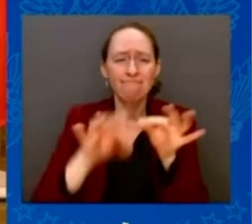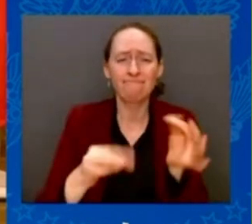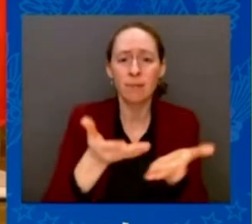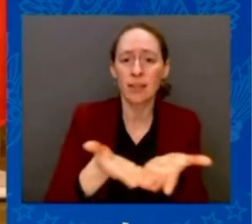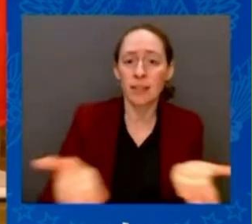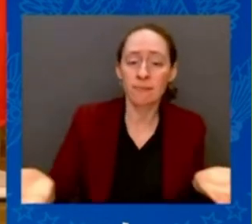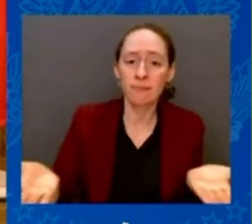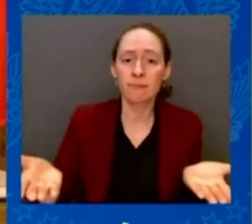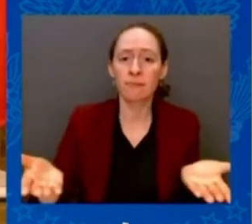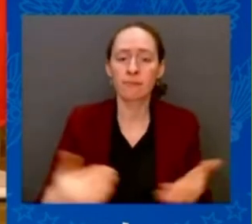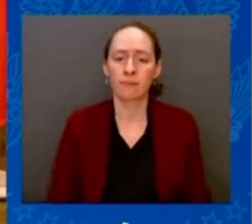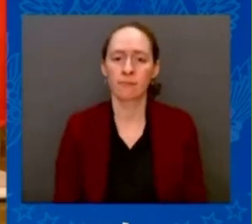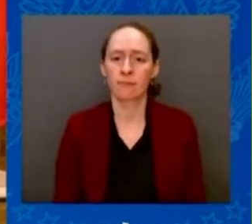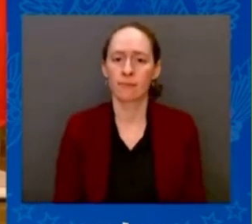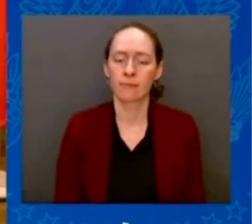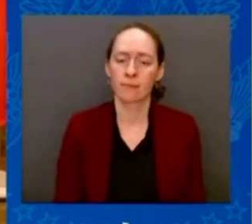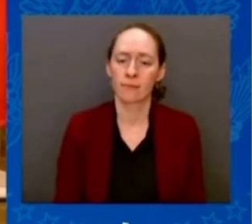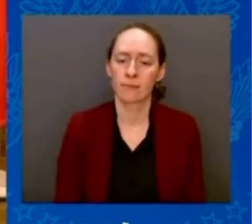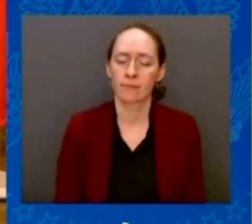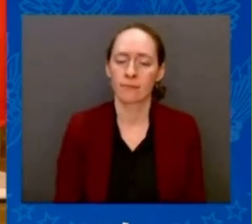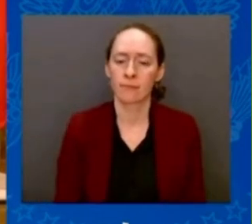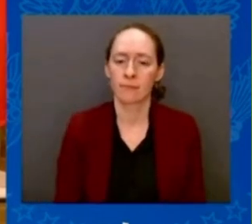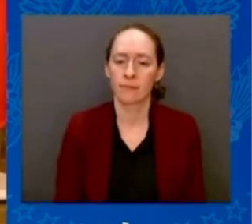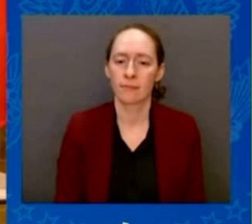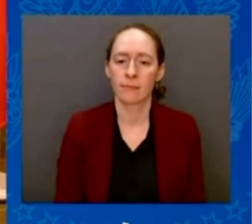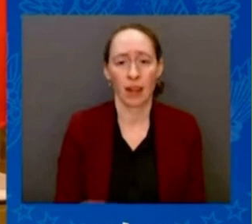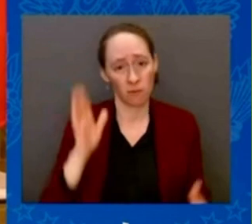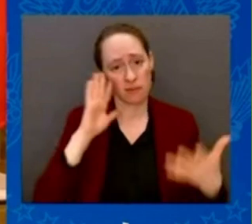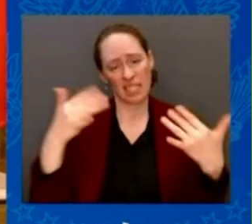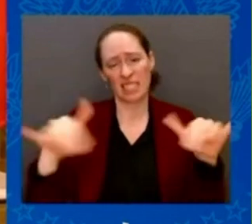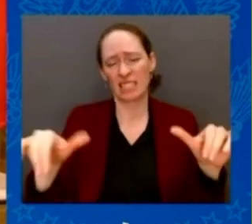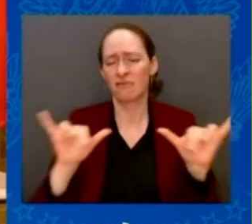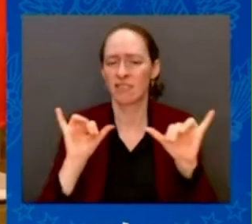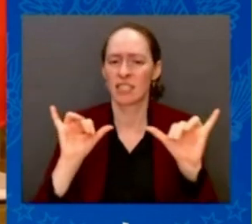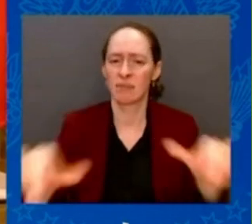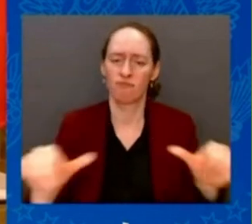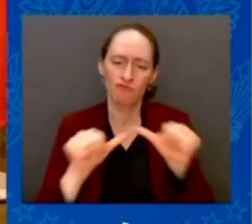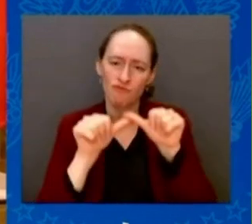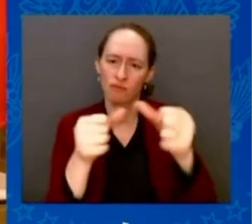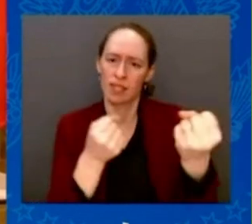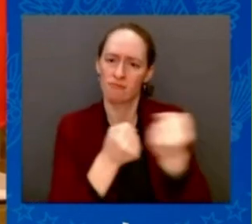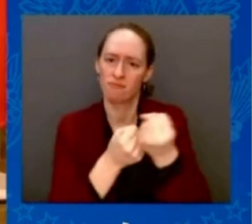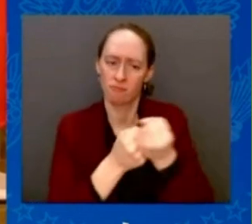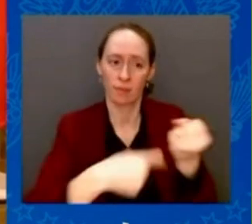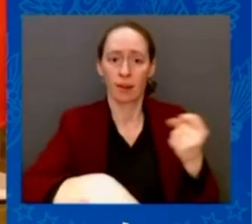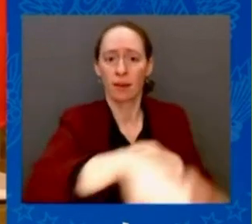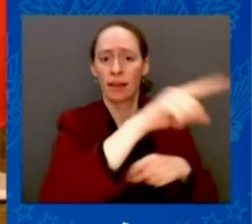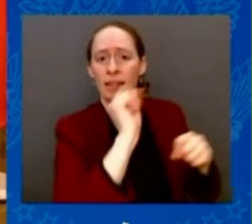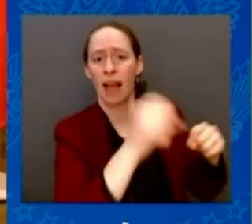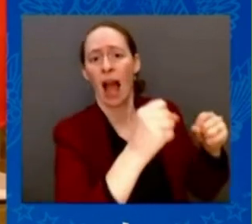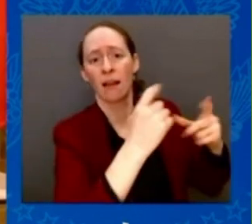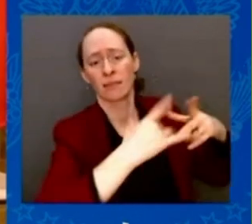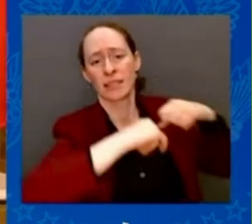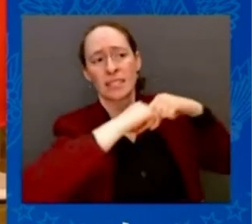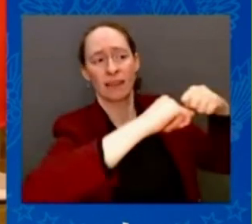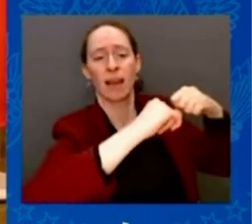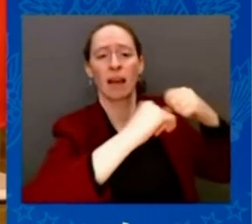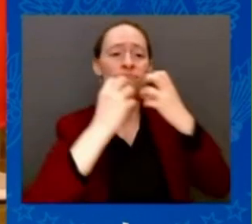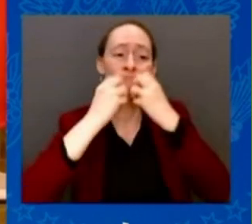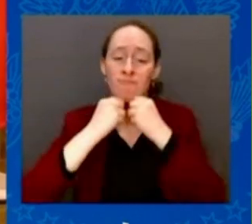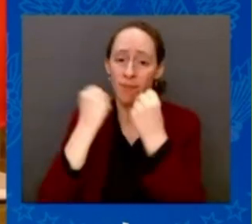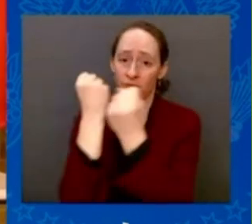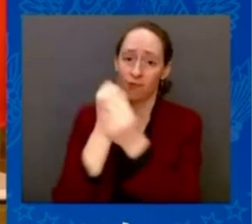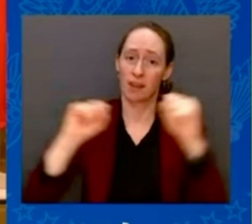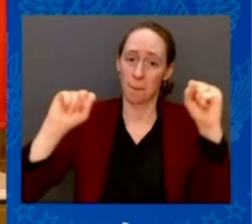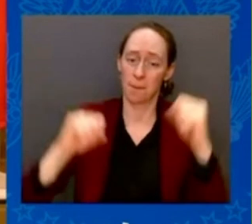defend their freedom. Over the past year, with your country's — which comes around this table, providing collective